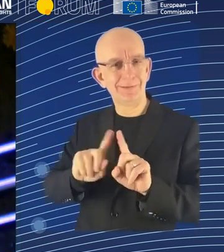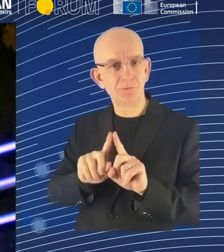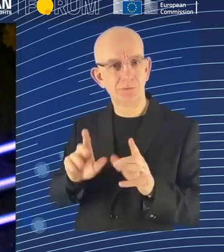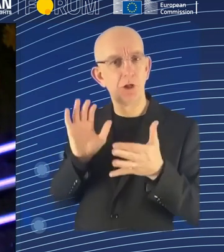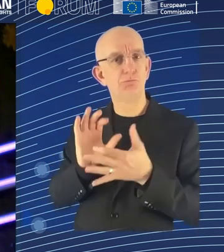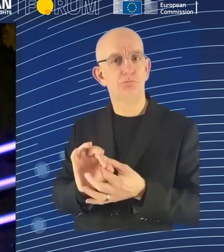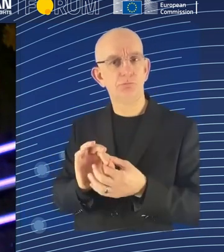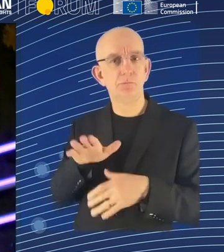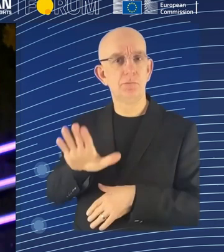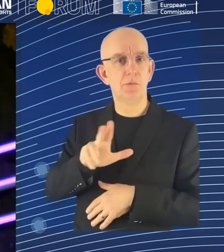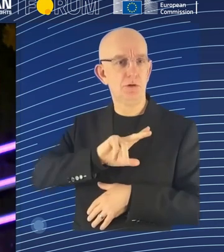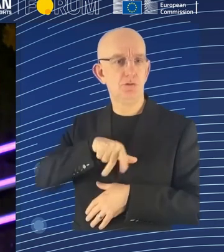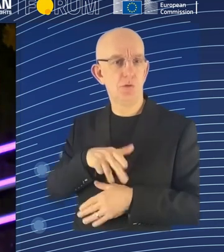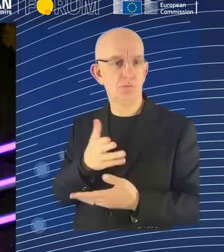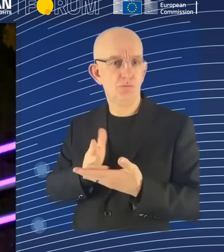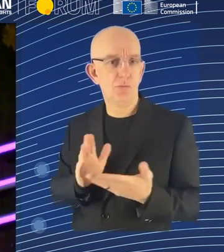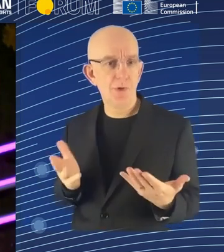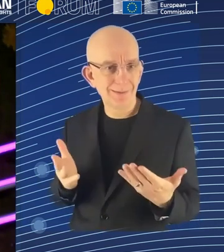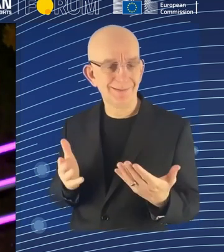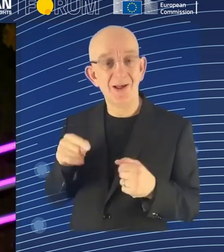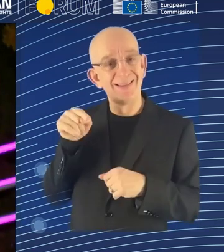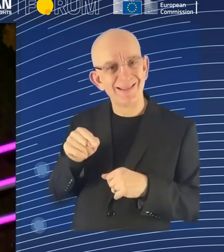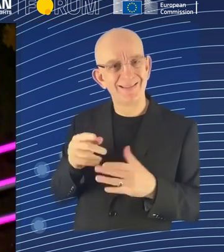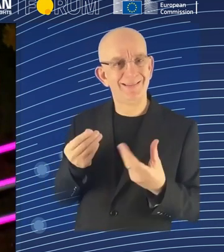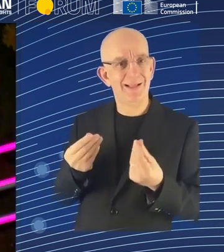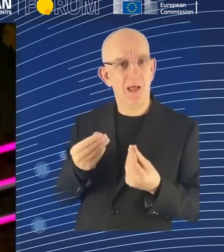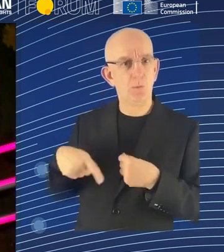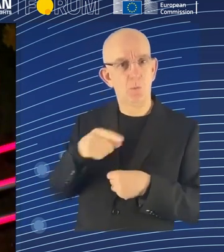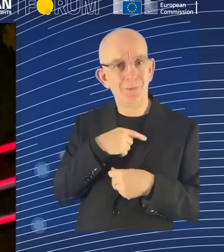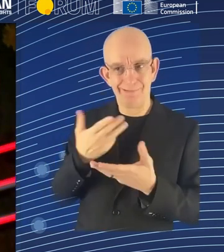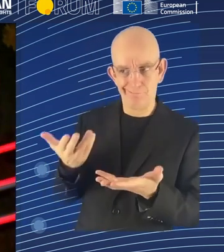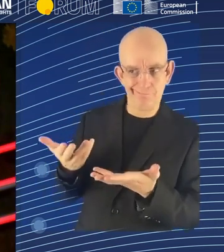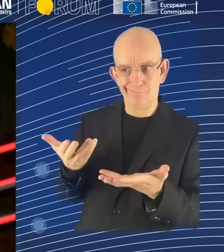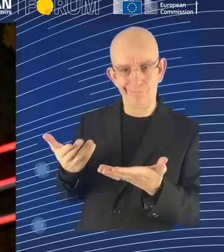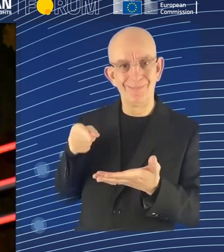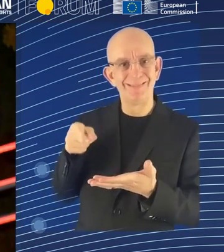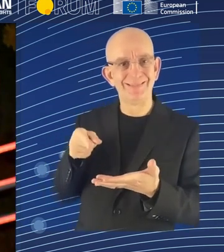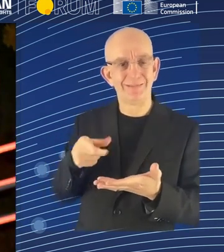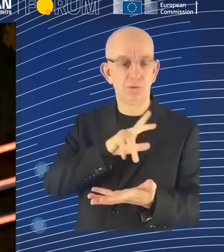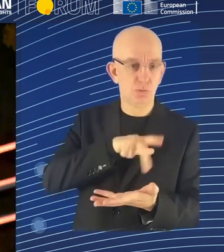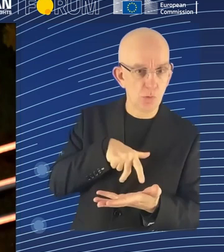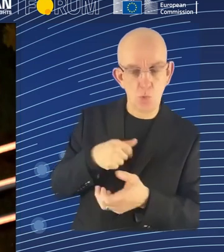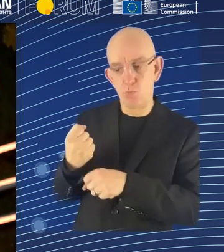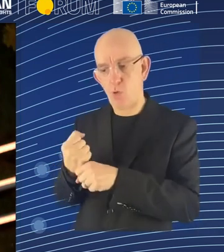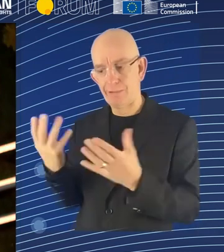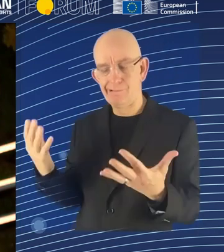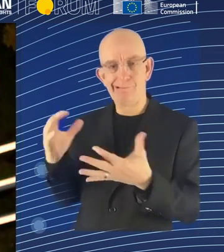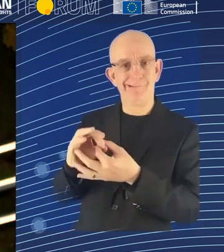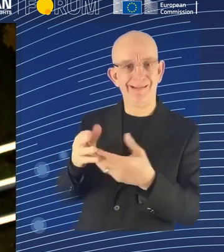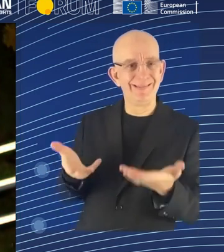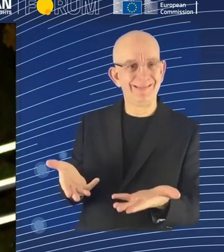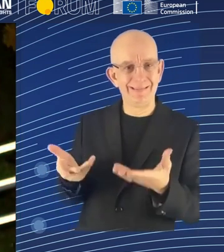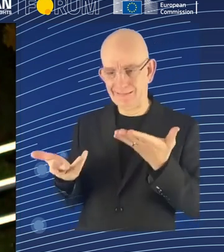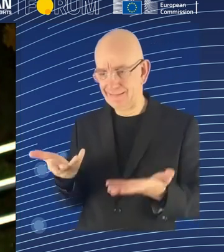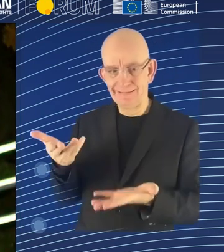are, I think, broadly speaking, automation, but also algorithmic management, including monitoring. I think